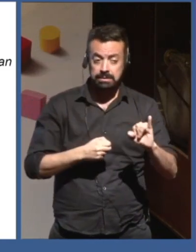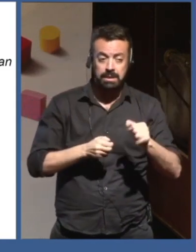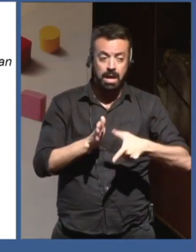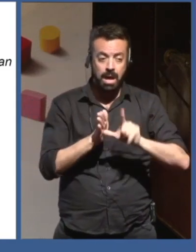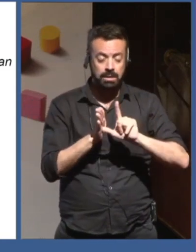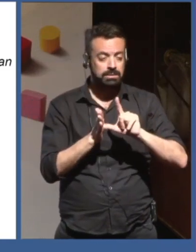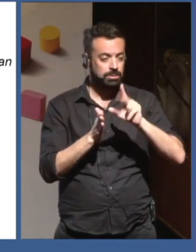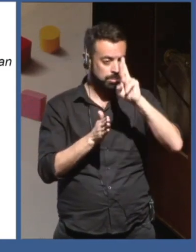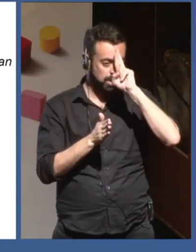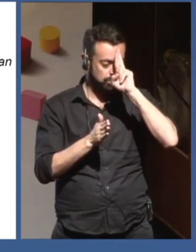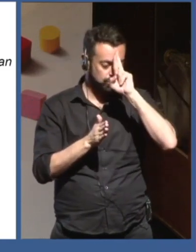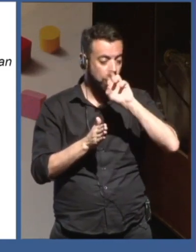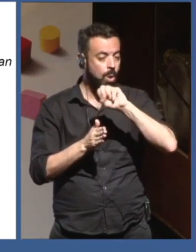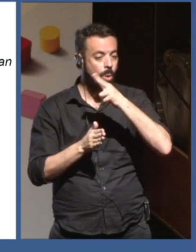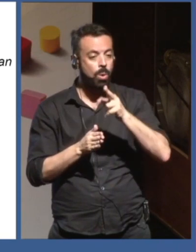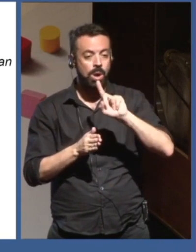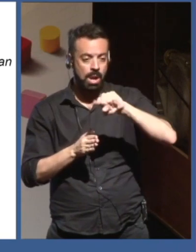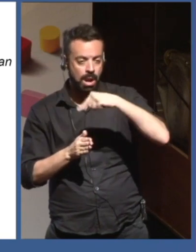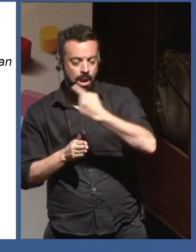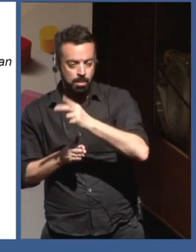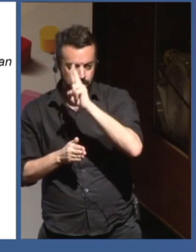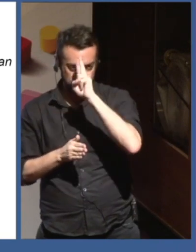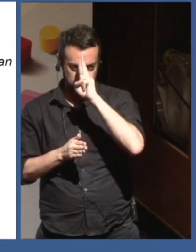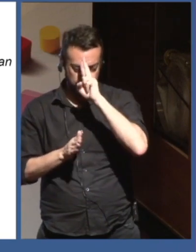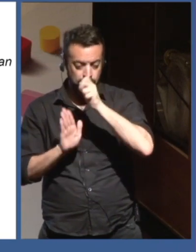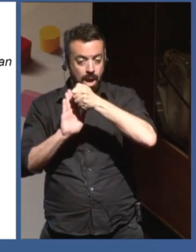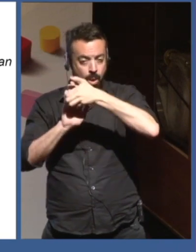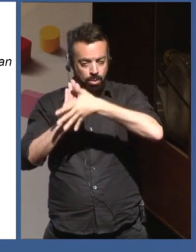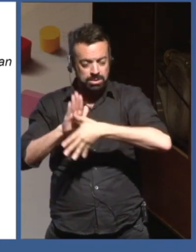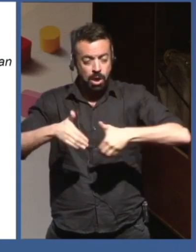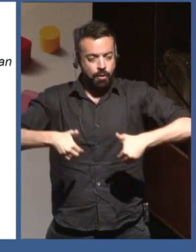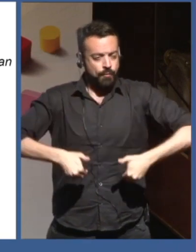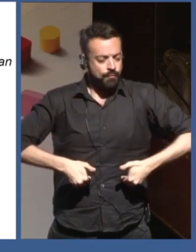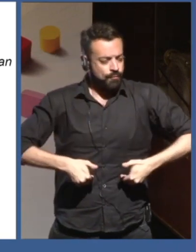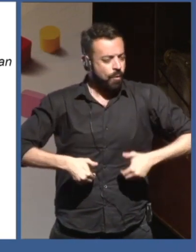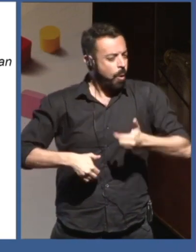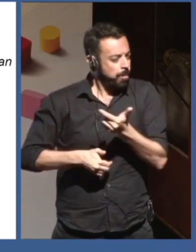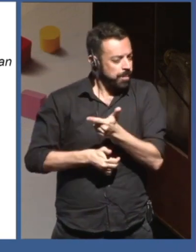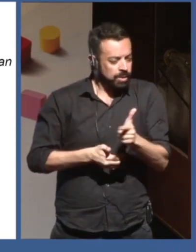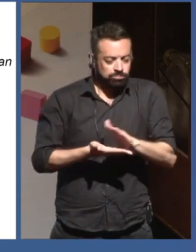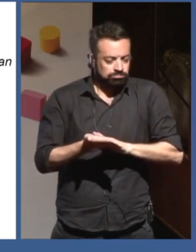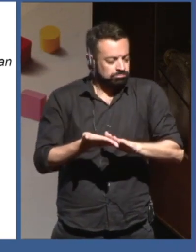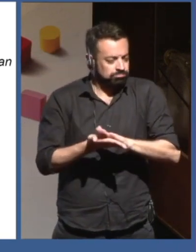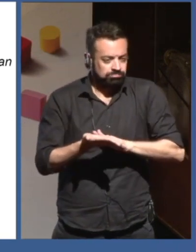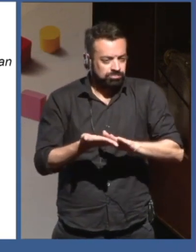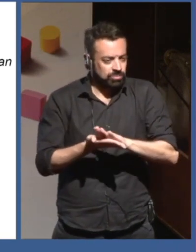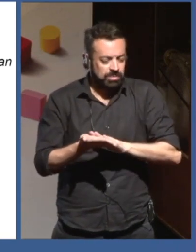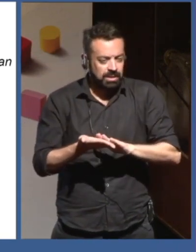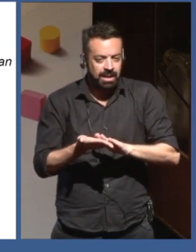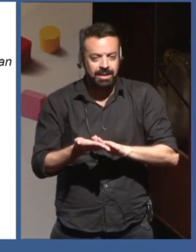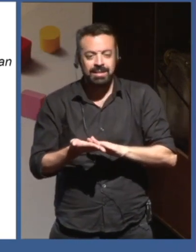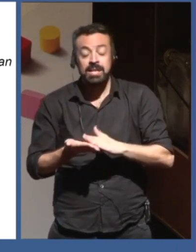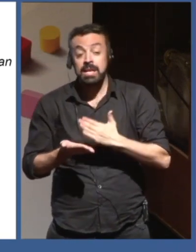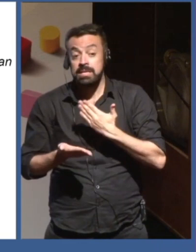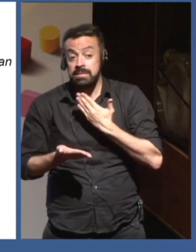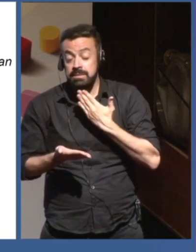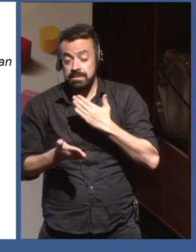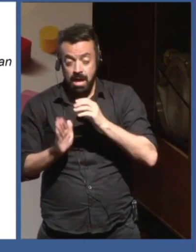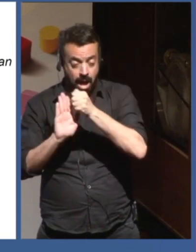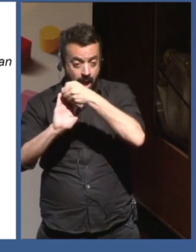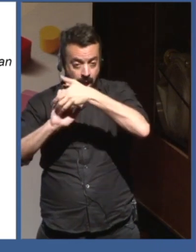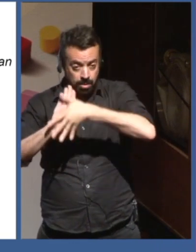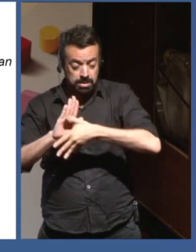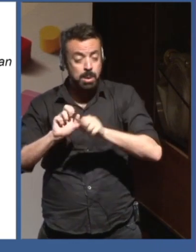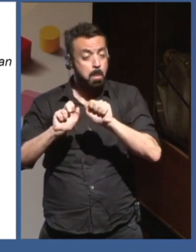I really think that algorithms can help uncover, fix some